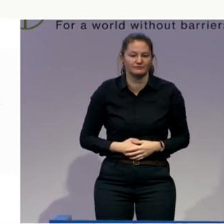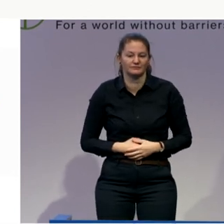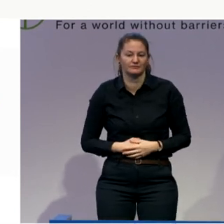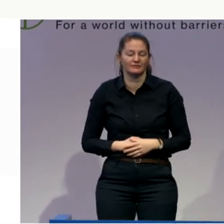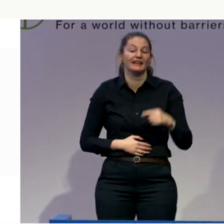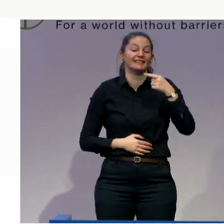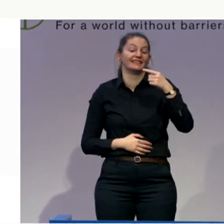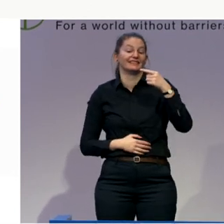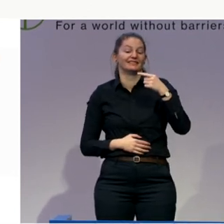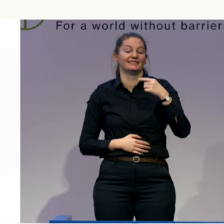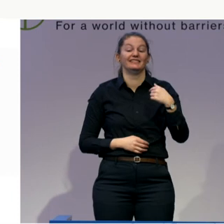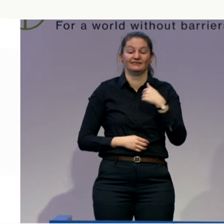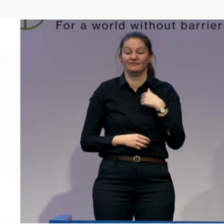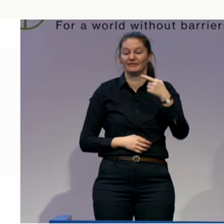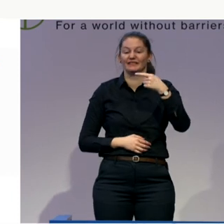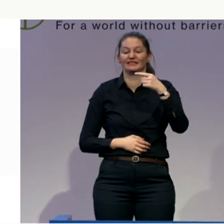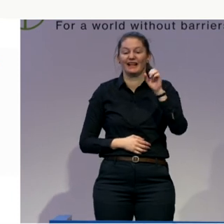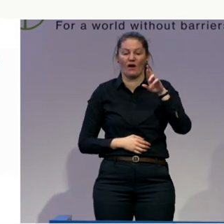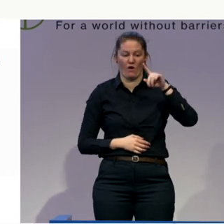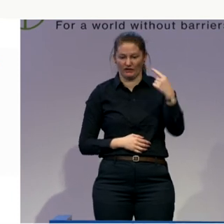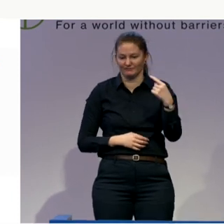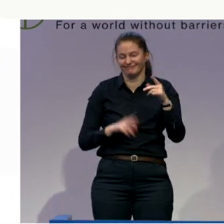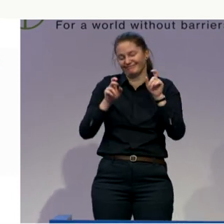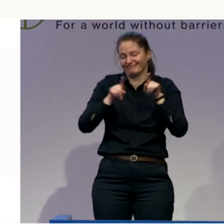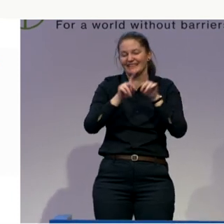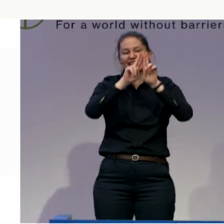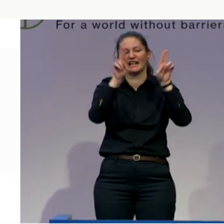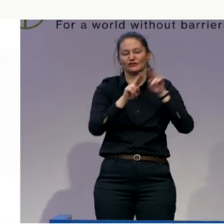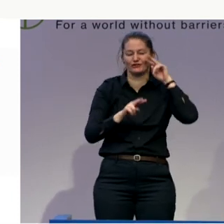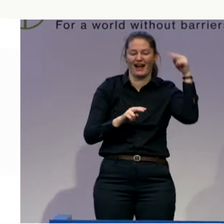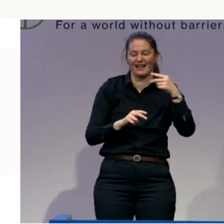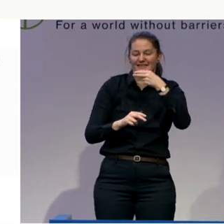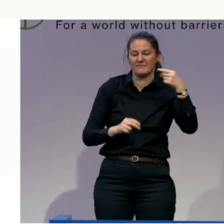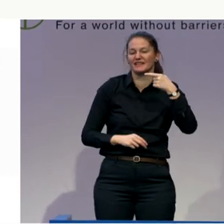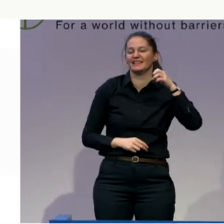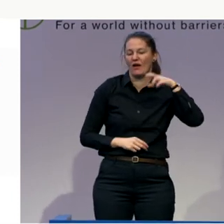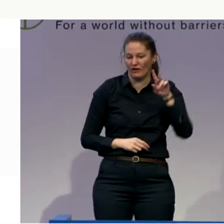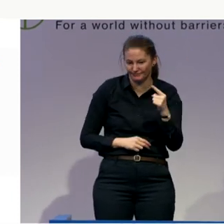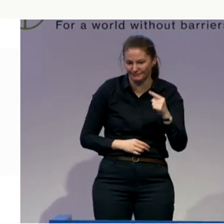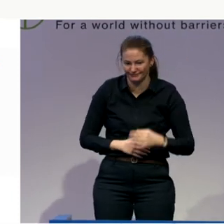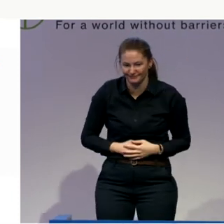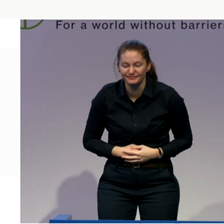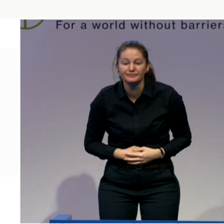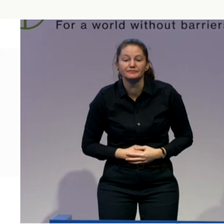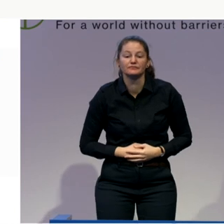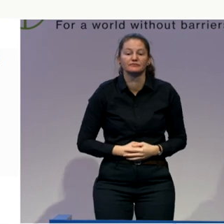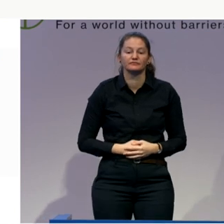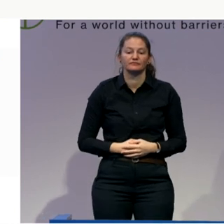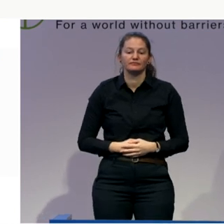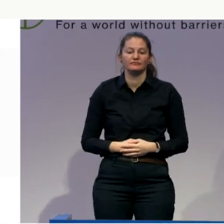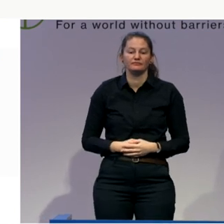I'm just a researcher from Belgium. I'm a lecturer. I do some practice-based research.